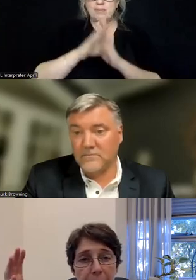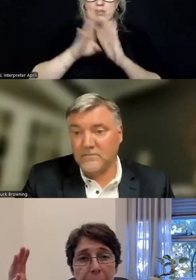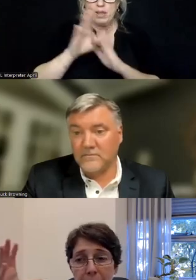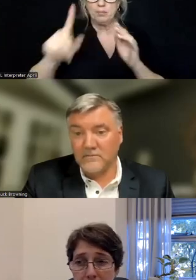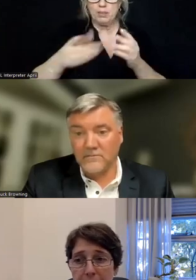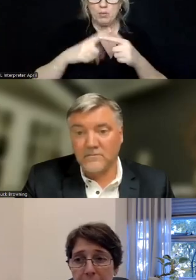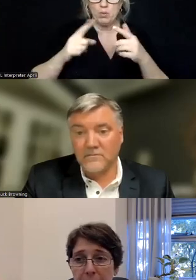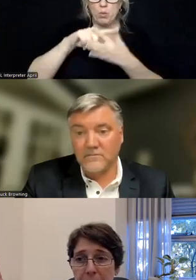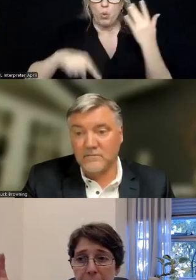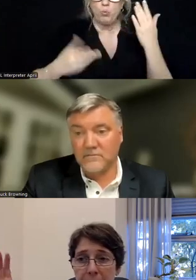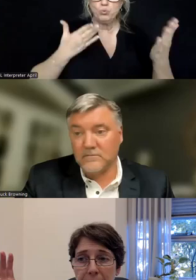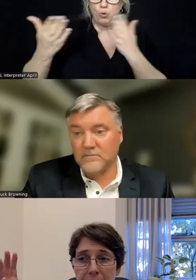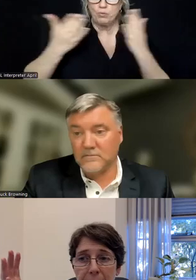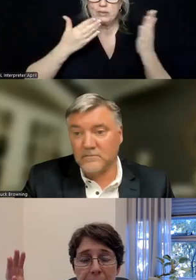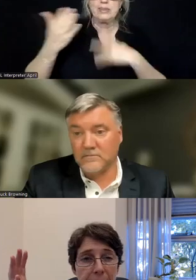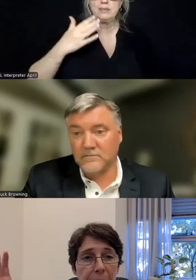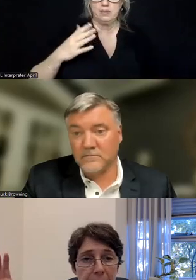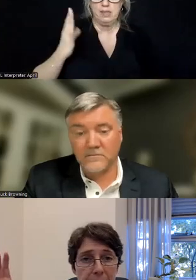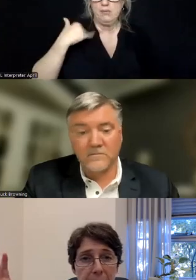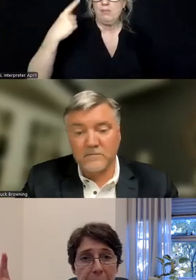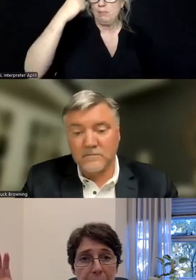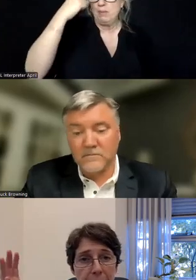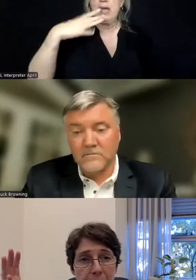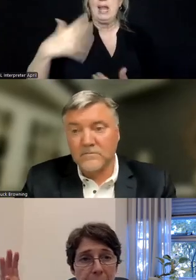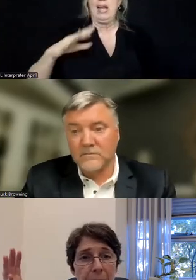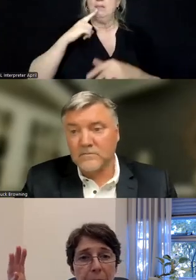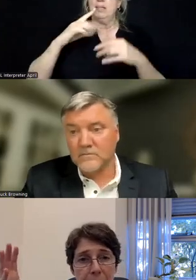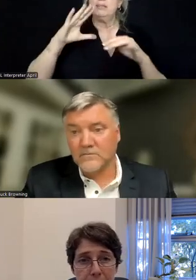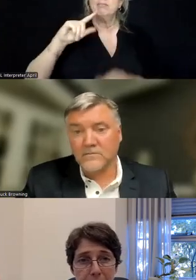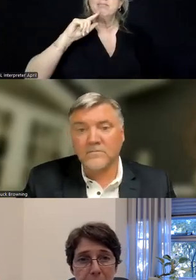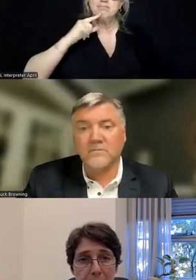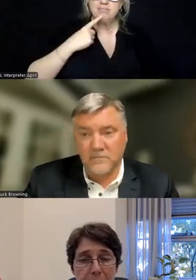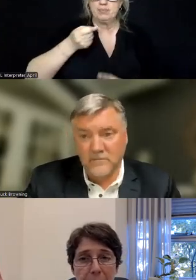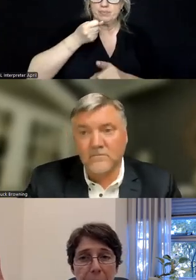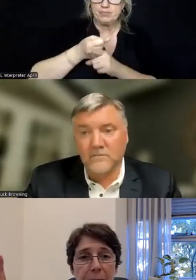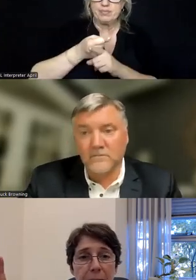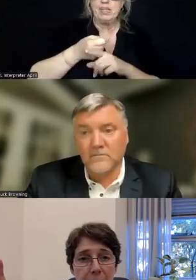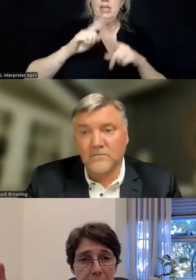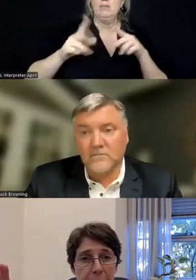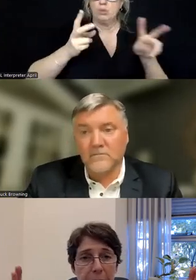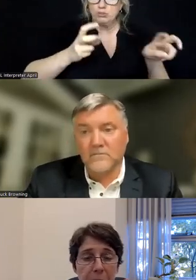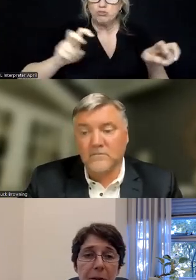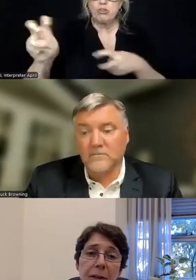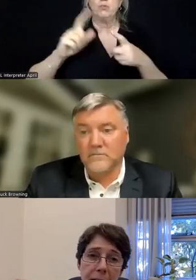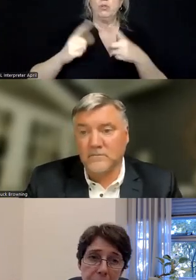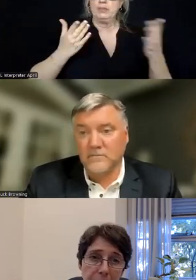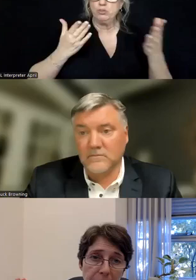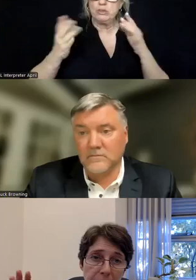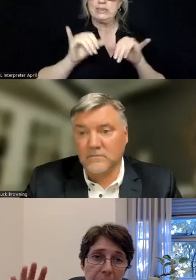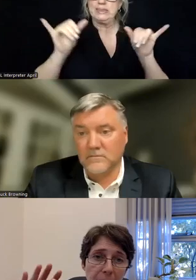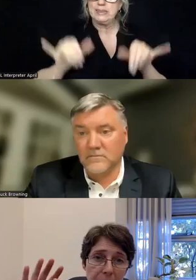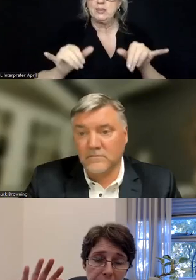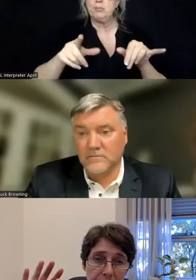that has actually, I think, had a significant impact on transforming service systems. And you do